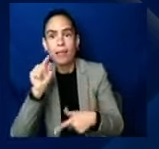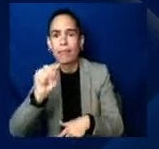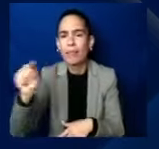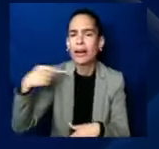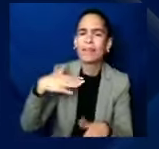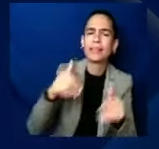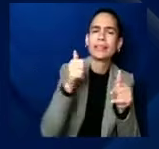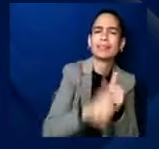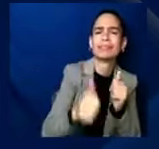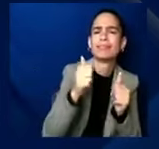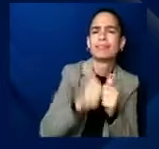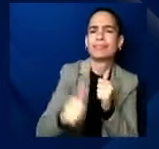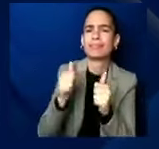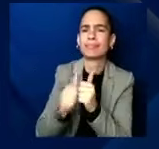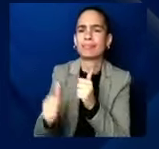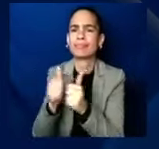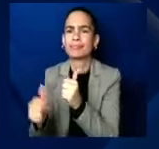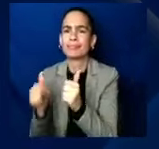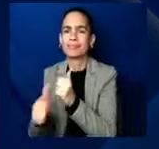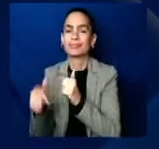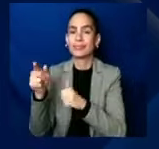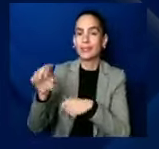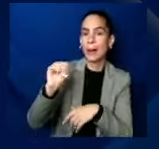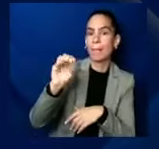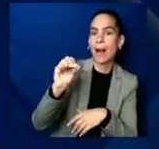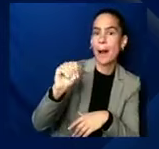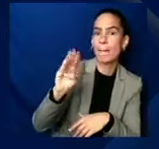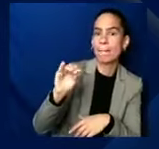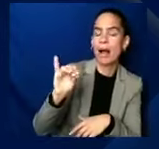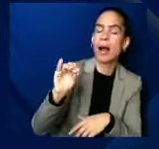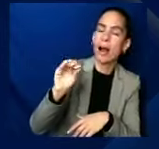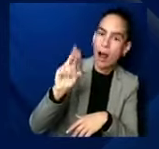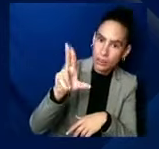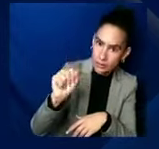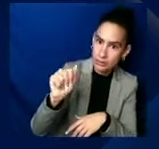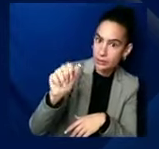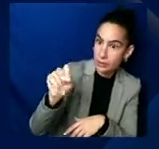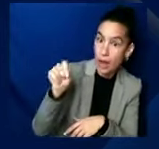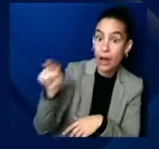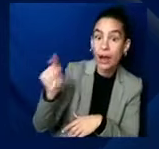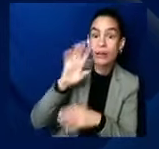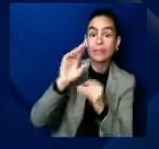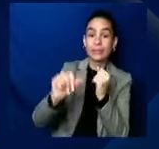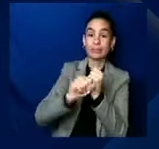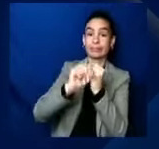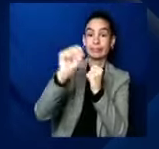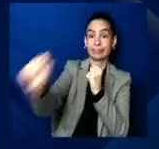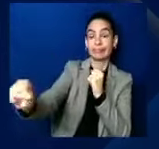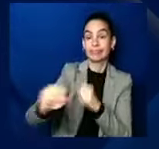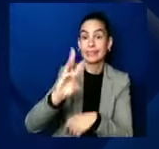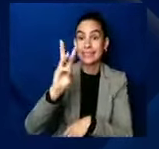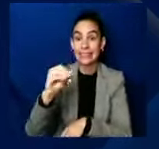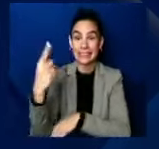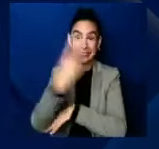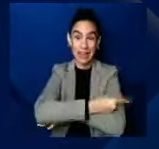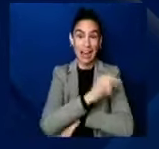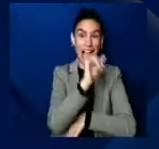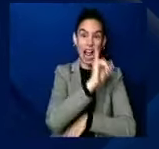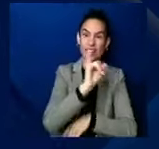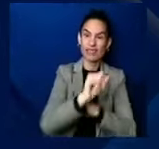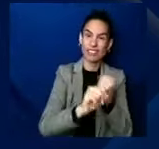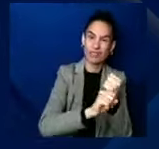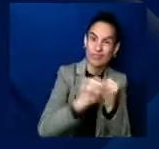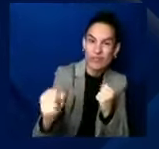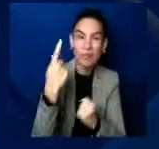extend postpartum Medicaid coverage from just 60 days to an entire year from other issues